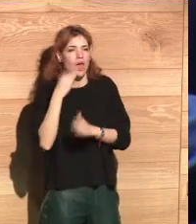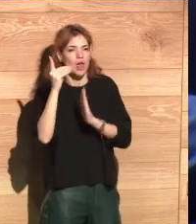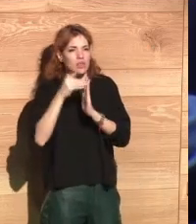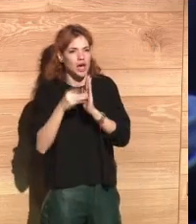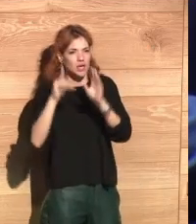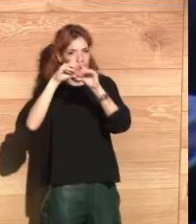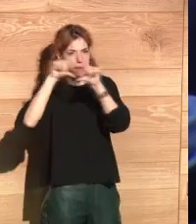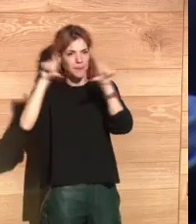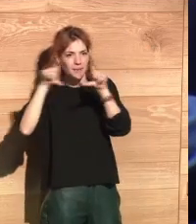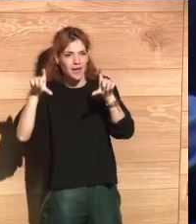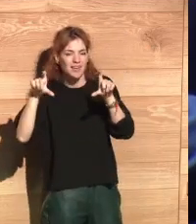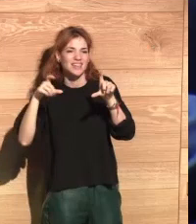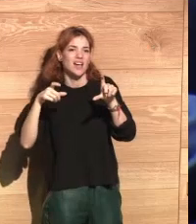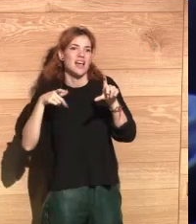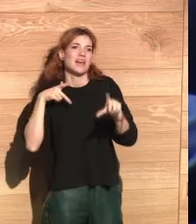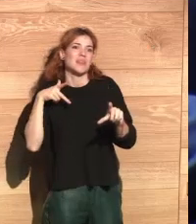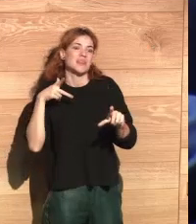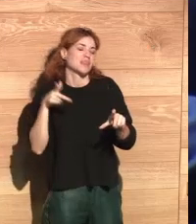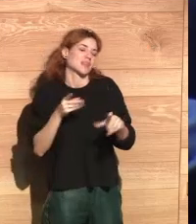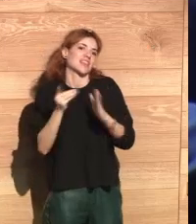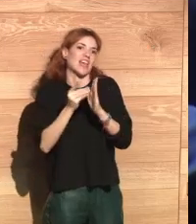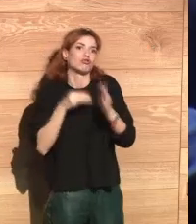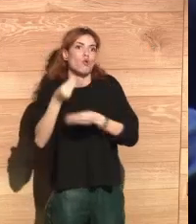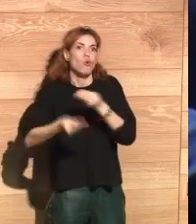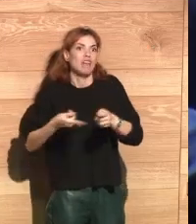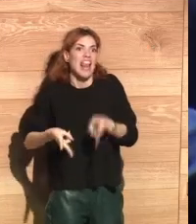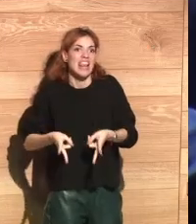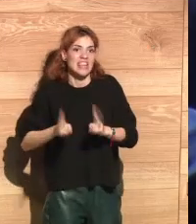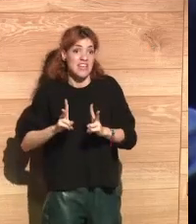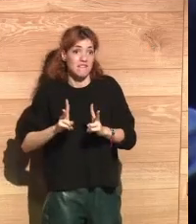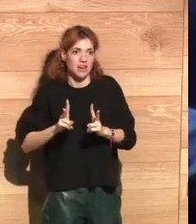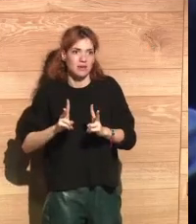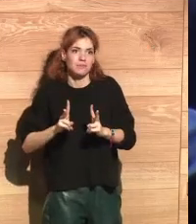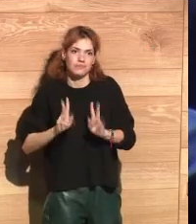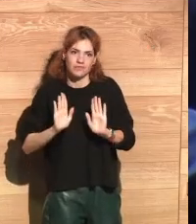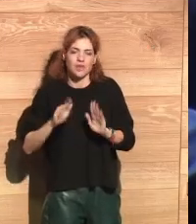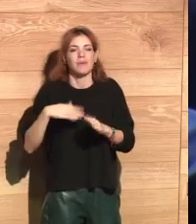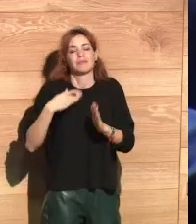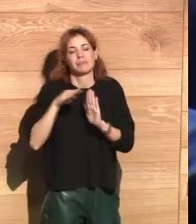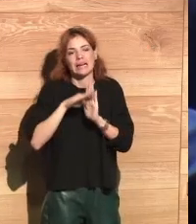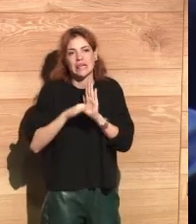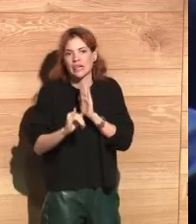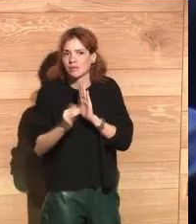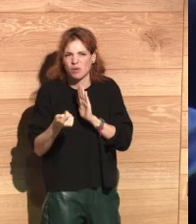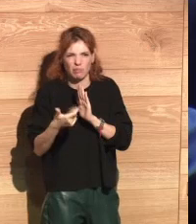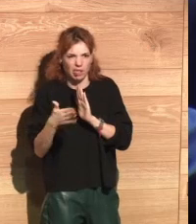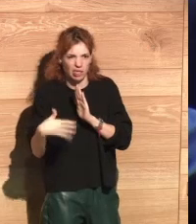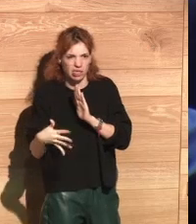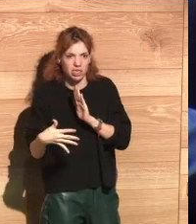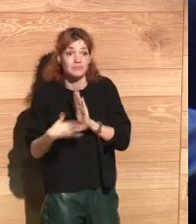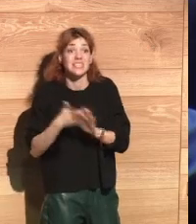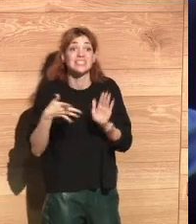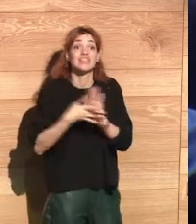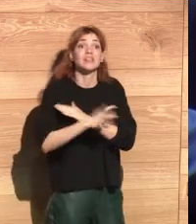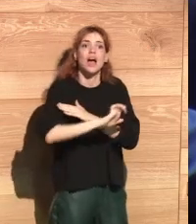from the Americans, where companies can freely use the data as long as they fulfill certain requirements. So I